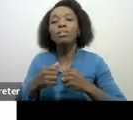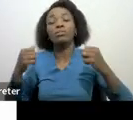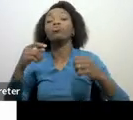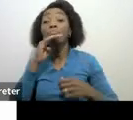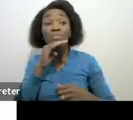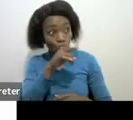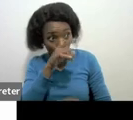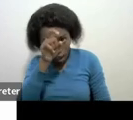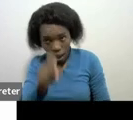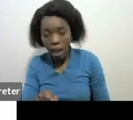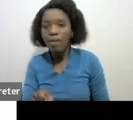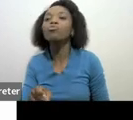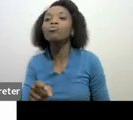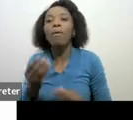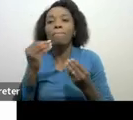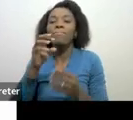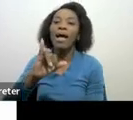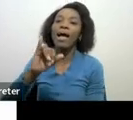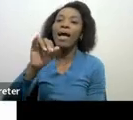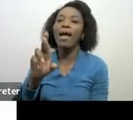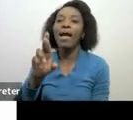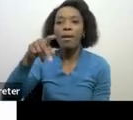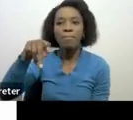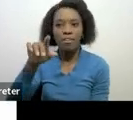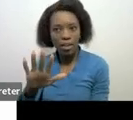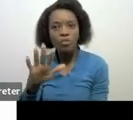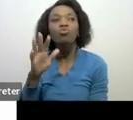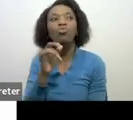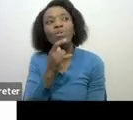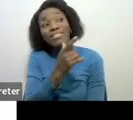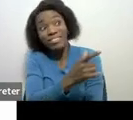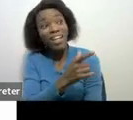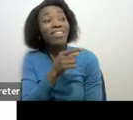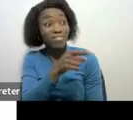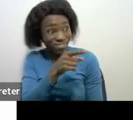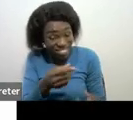will show what is that current market value of that specific product which you've received.